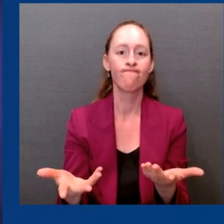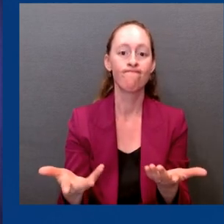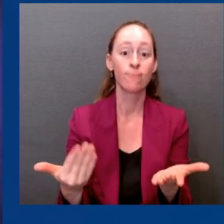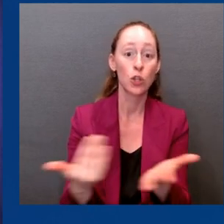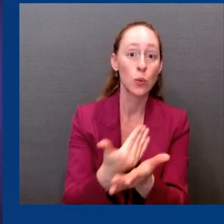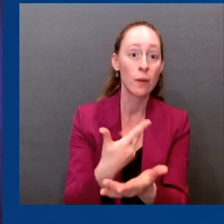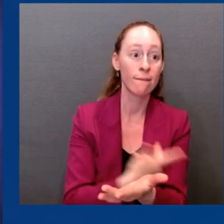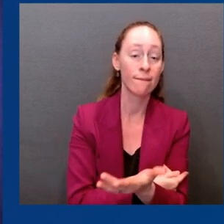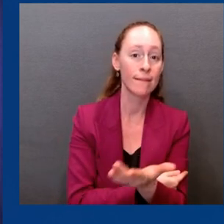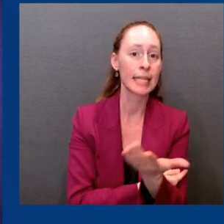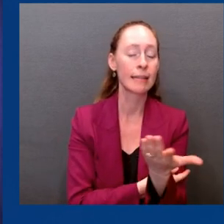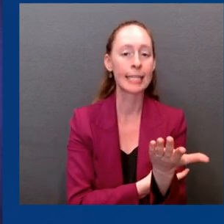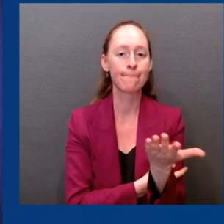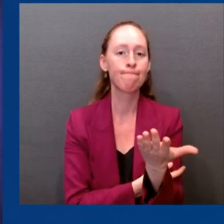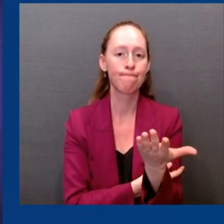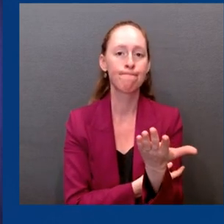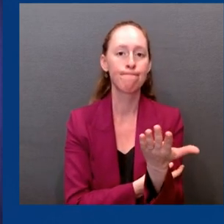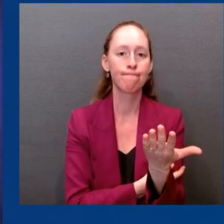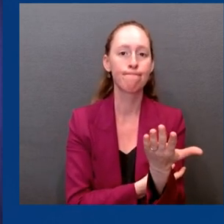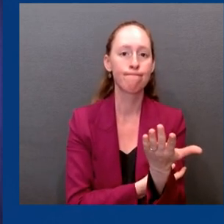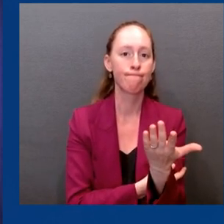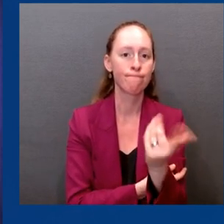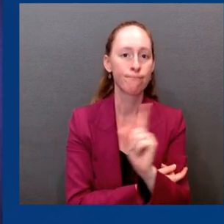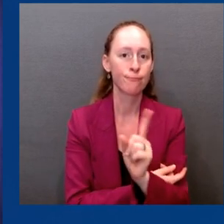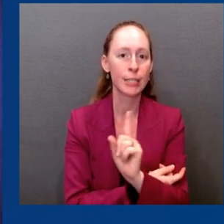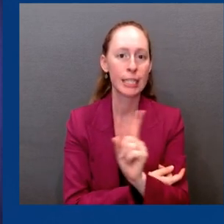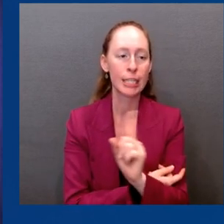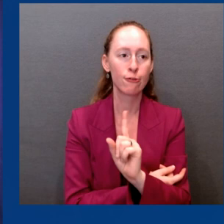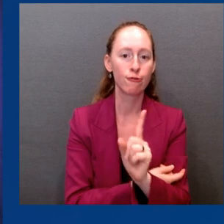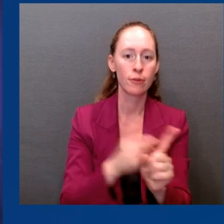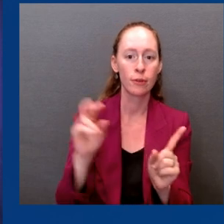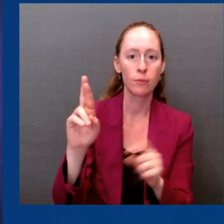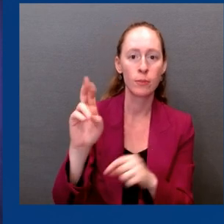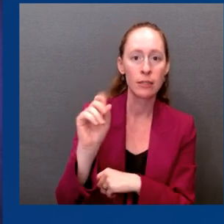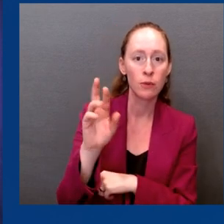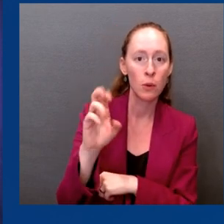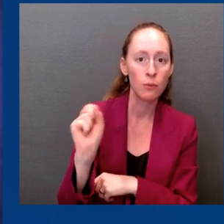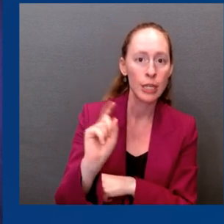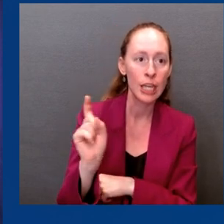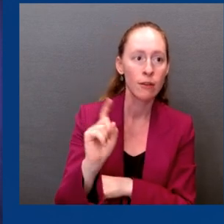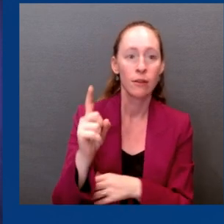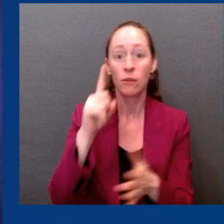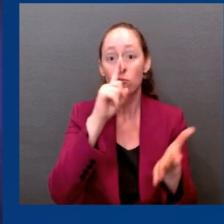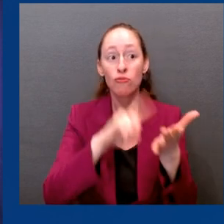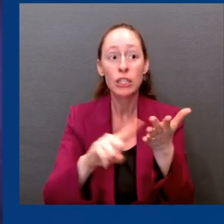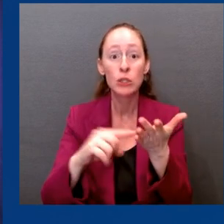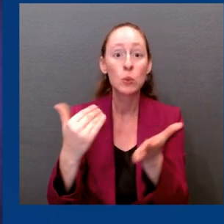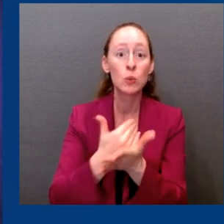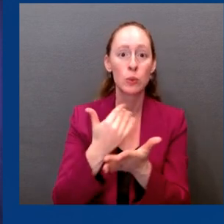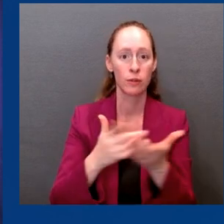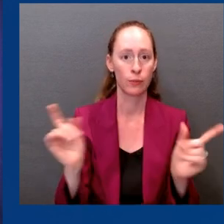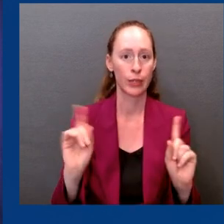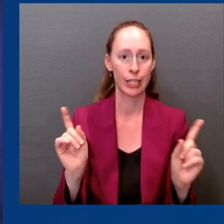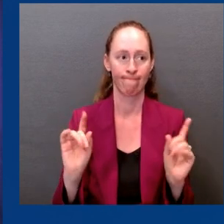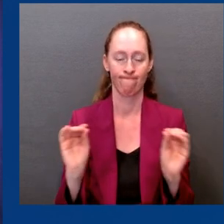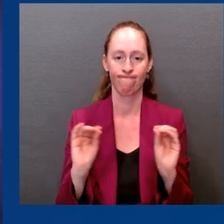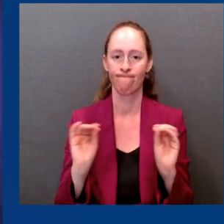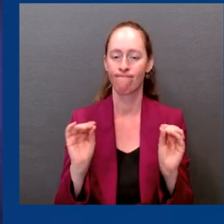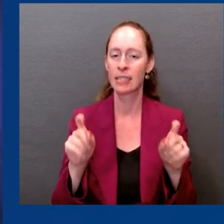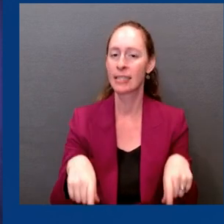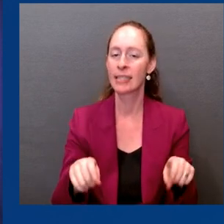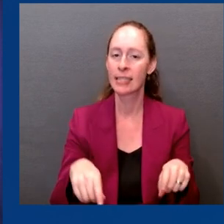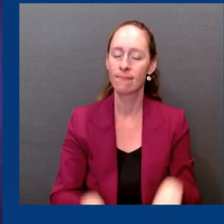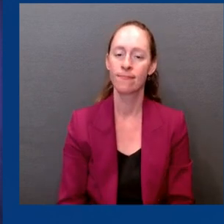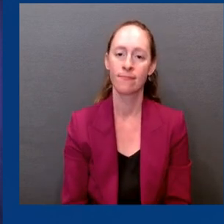the resources to continue that research going. And so it's all a matter of preparing. And what we don't want to do is act today,